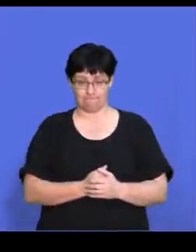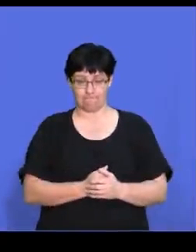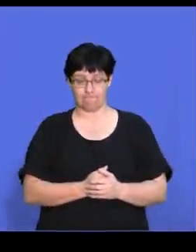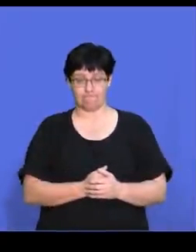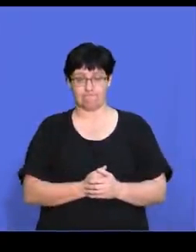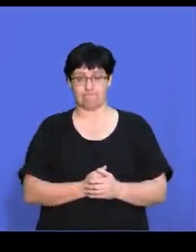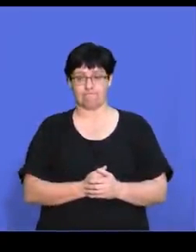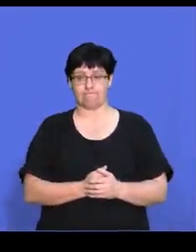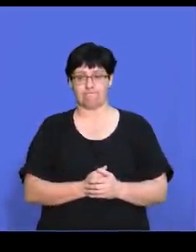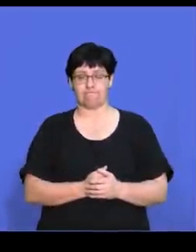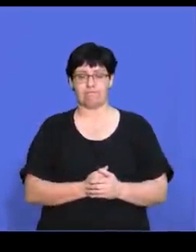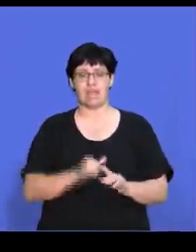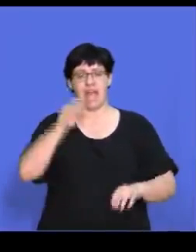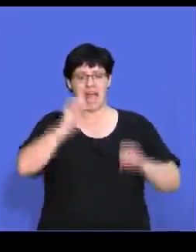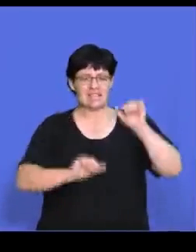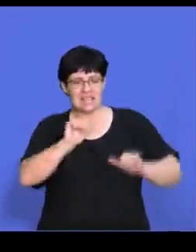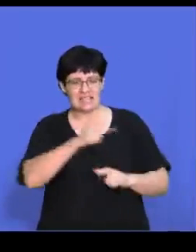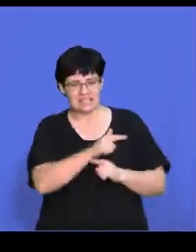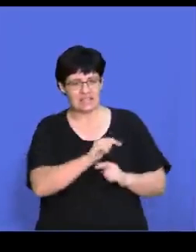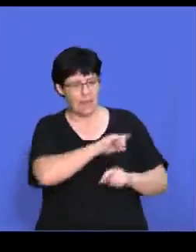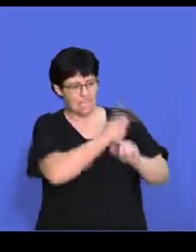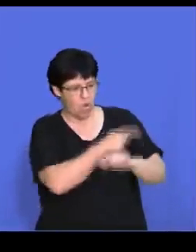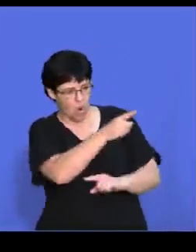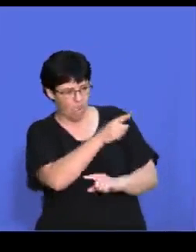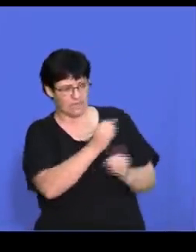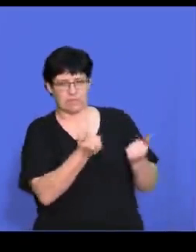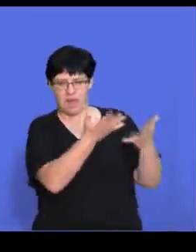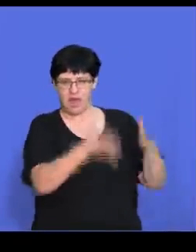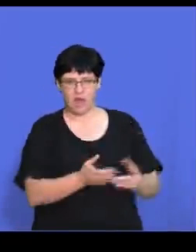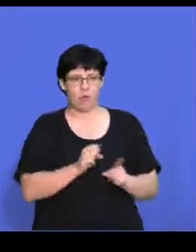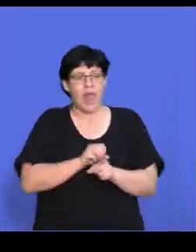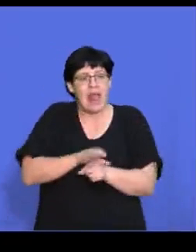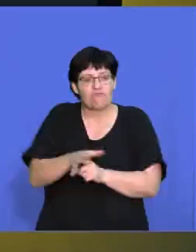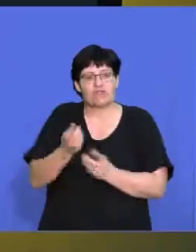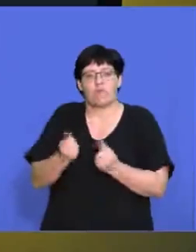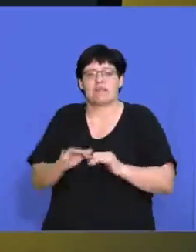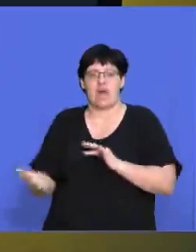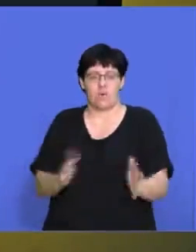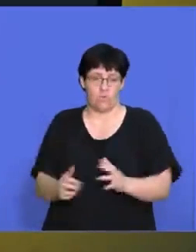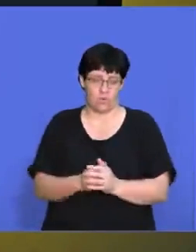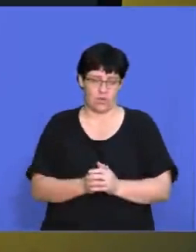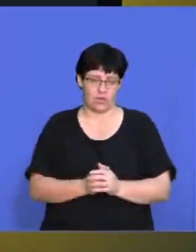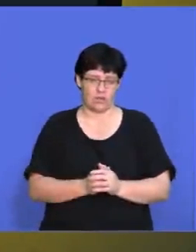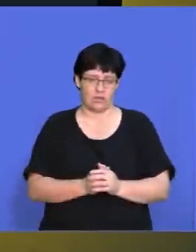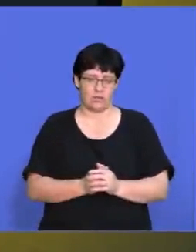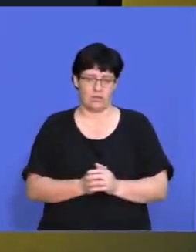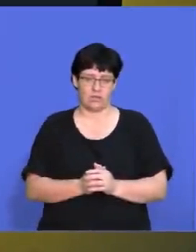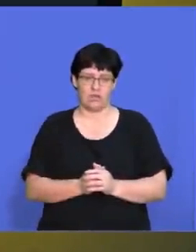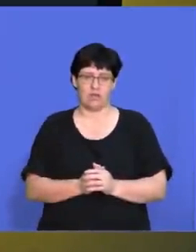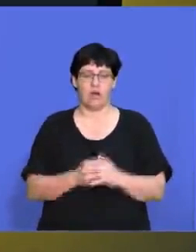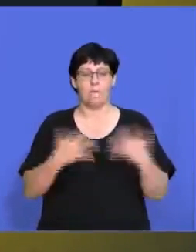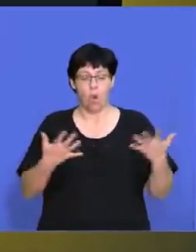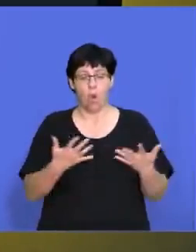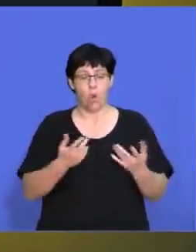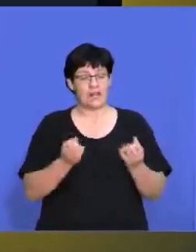Assesses the power of the supplier in influencing prices. So if we look, the more rare the supplier is,